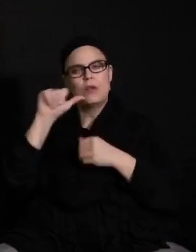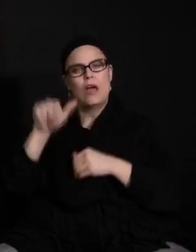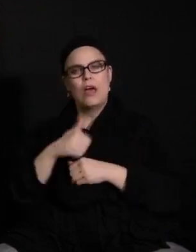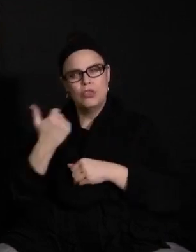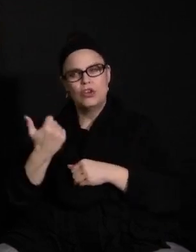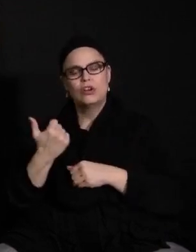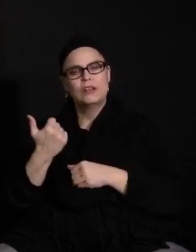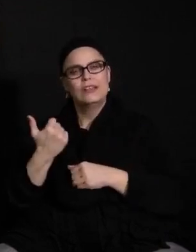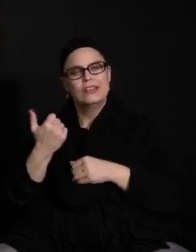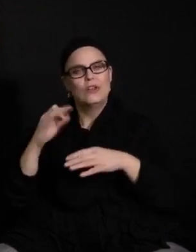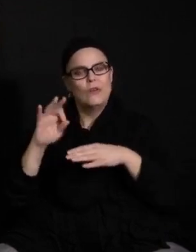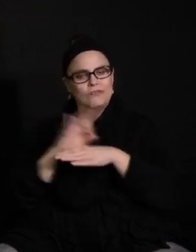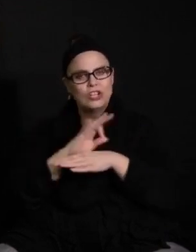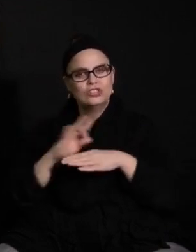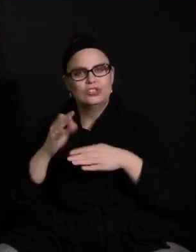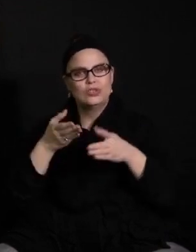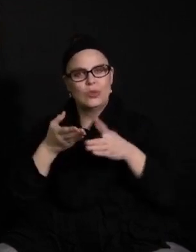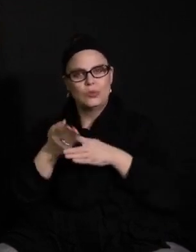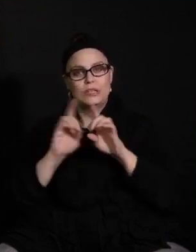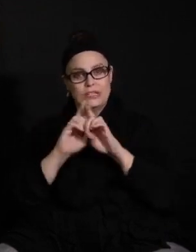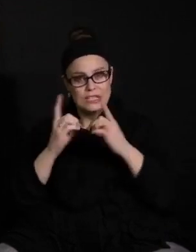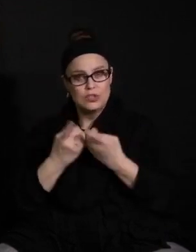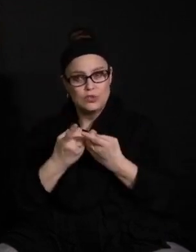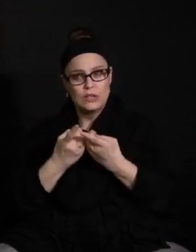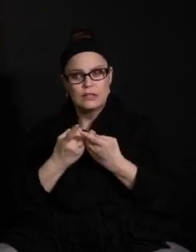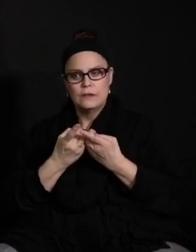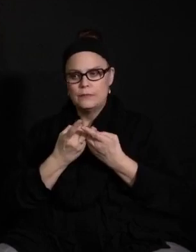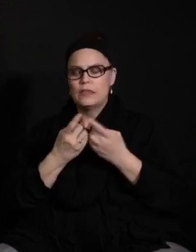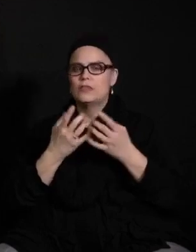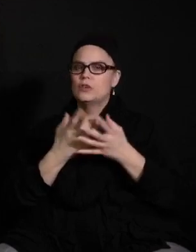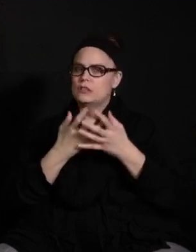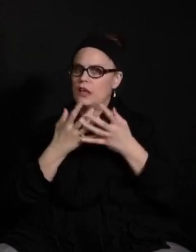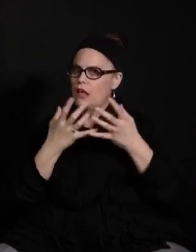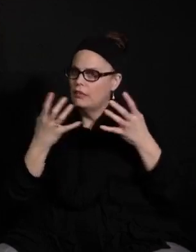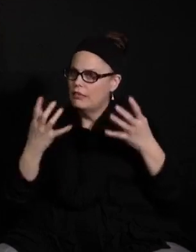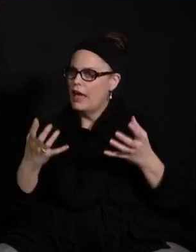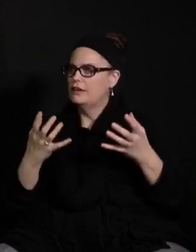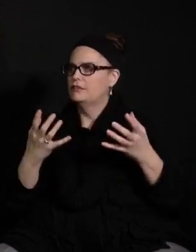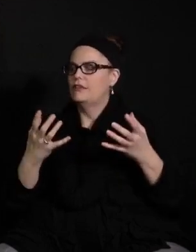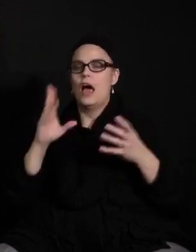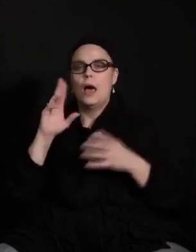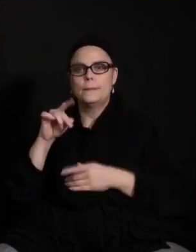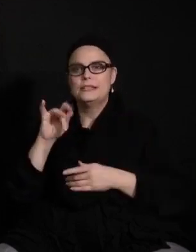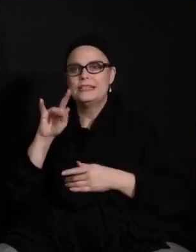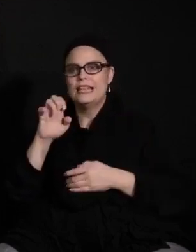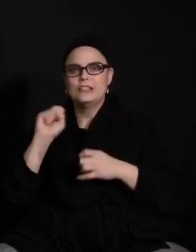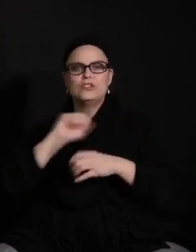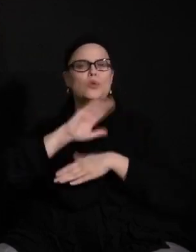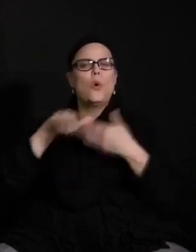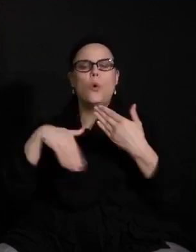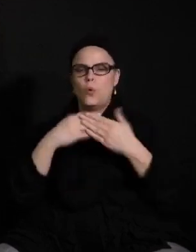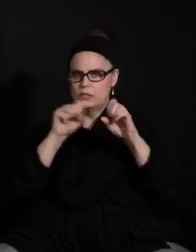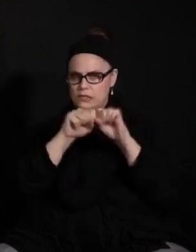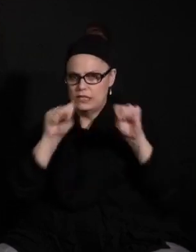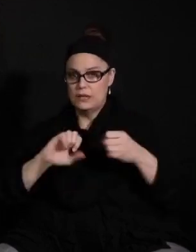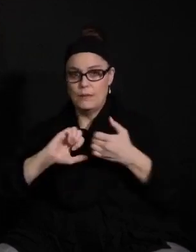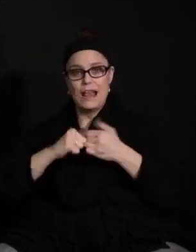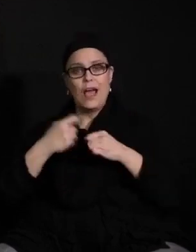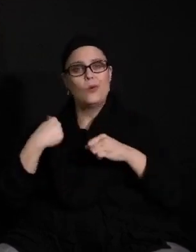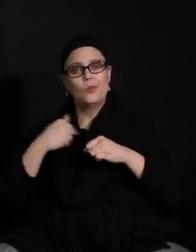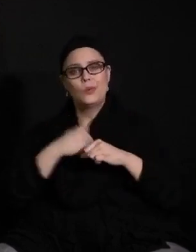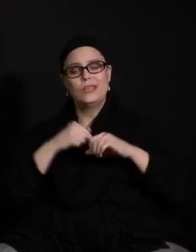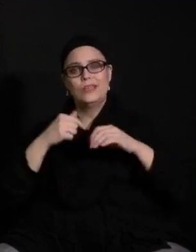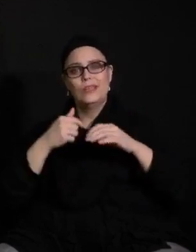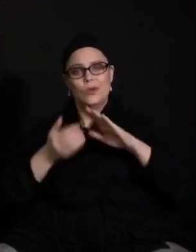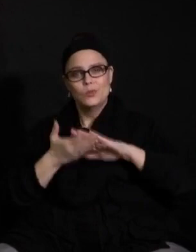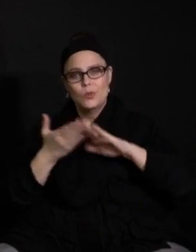that we have in the district. And we are underway with the launch of a PeopleSoft update to our entire system. The way that we do business and operations